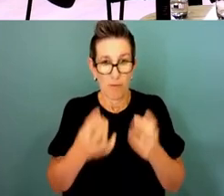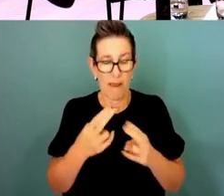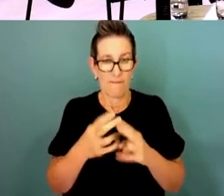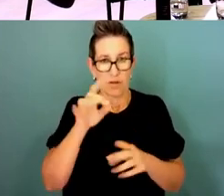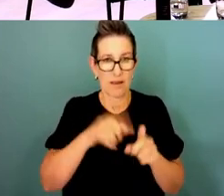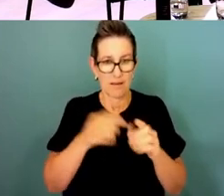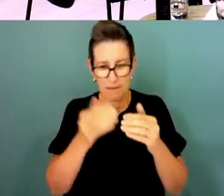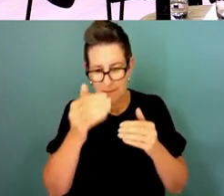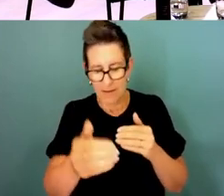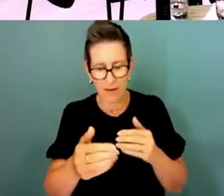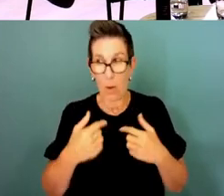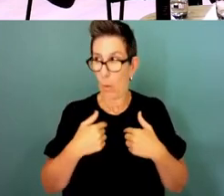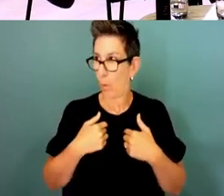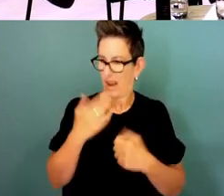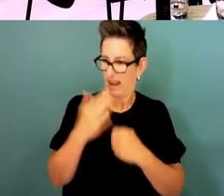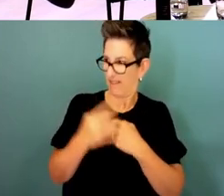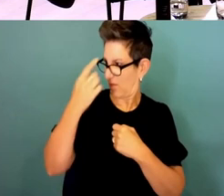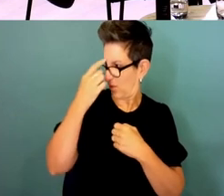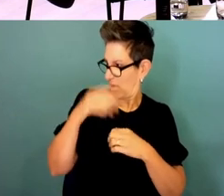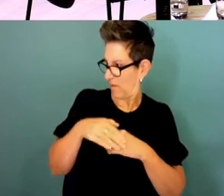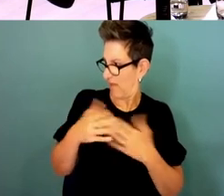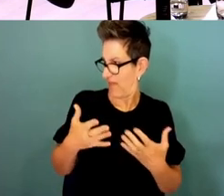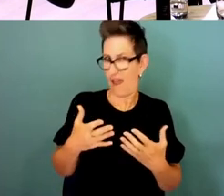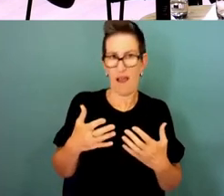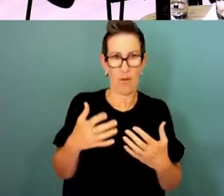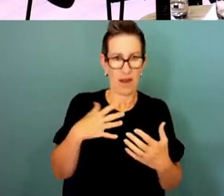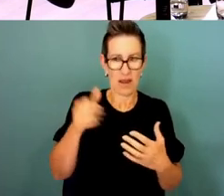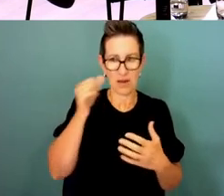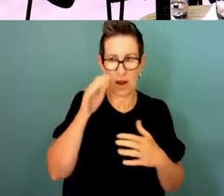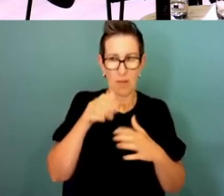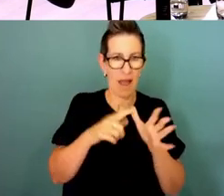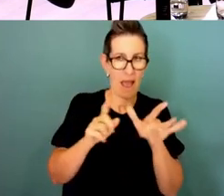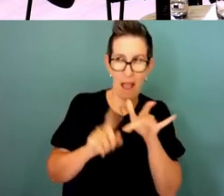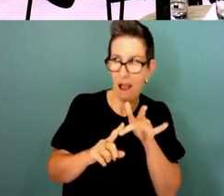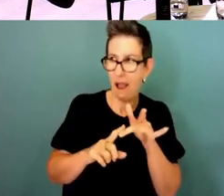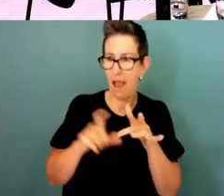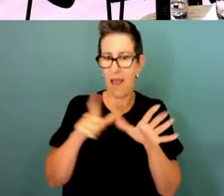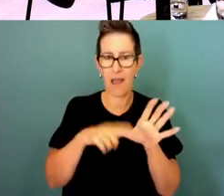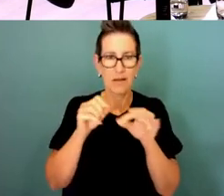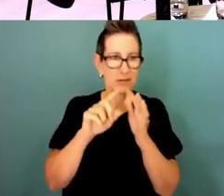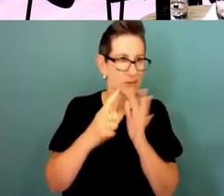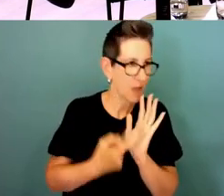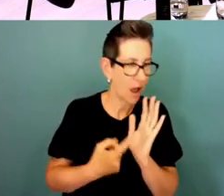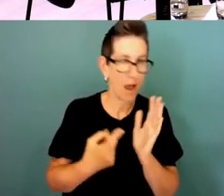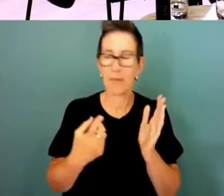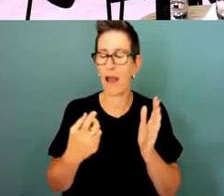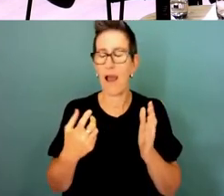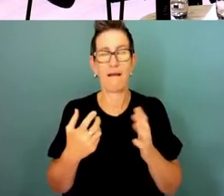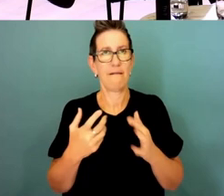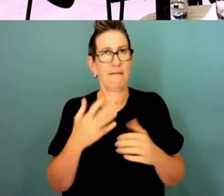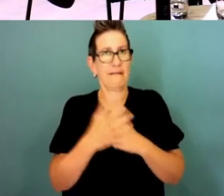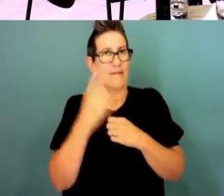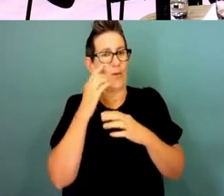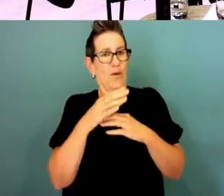more capability in space AI cyber of course which is less new but it's these sorts of